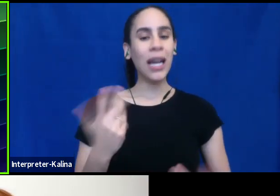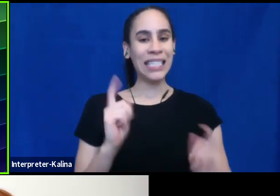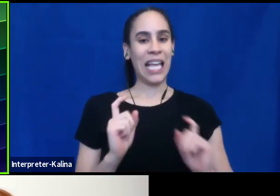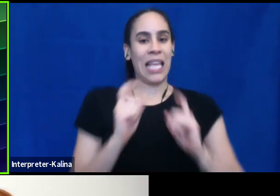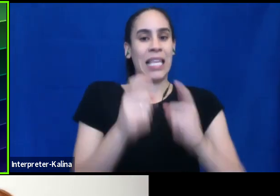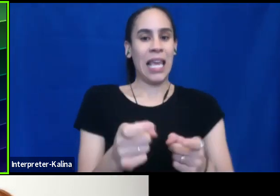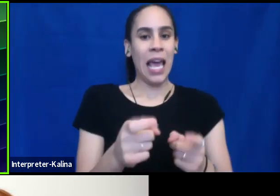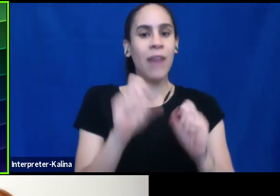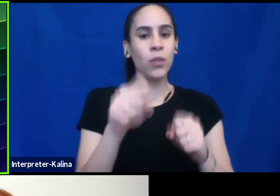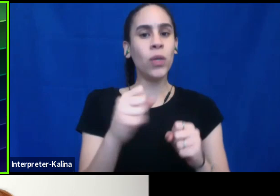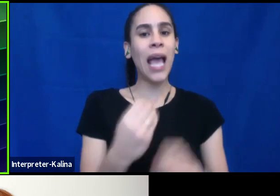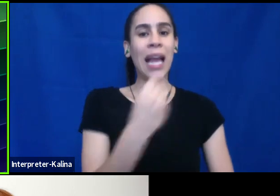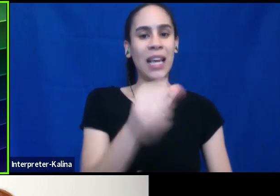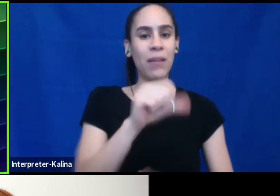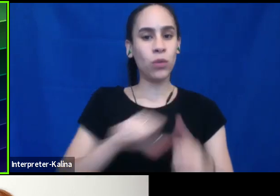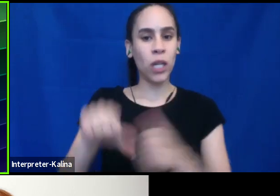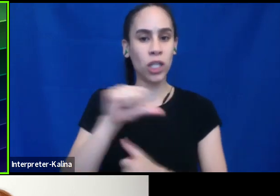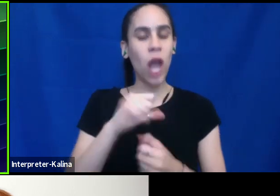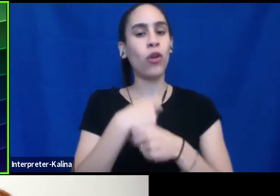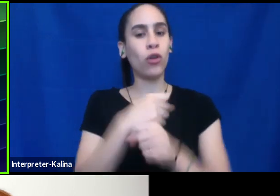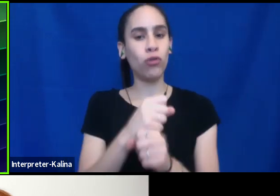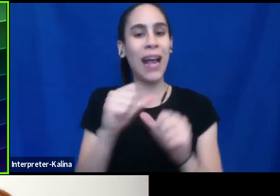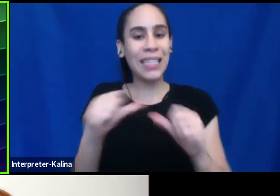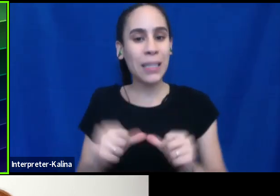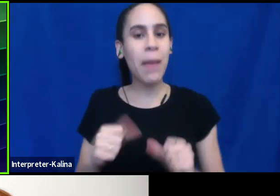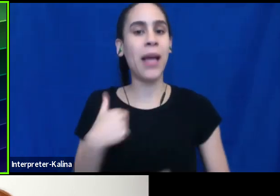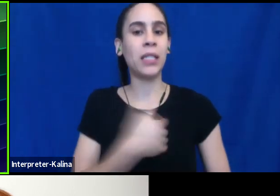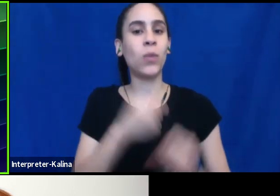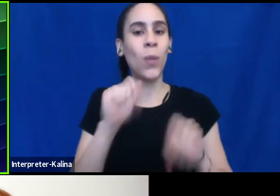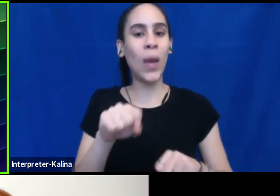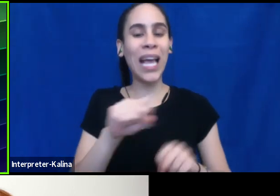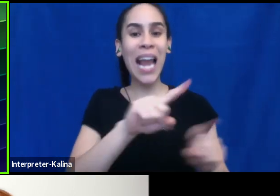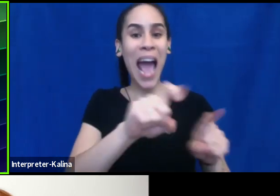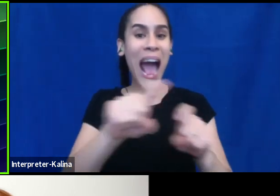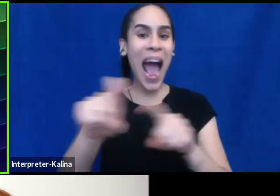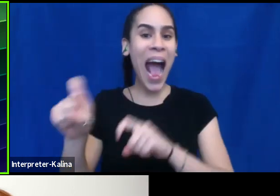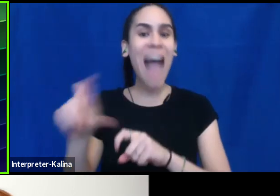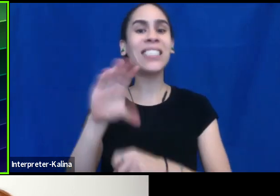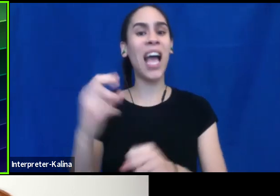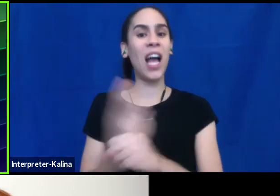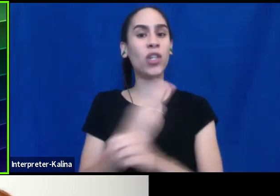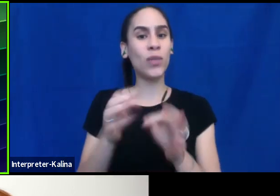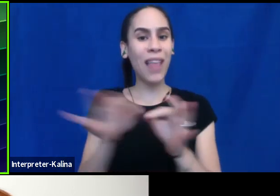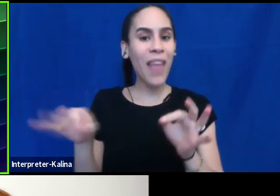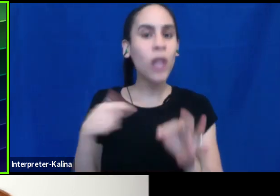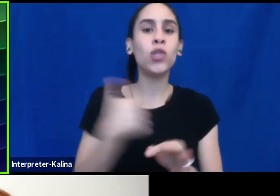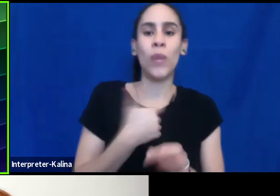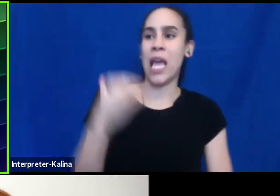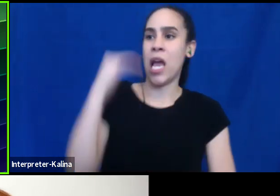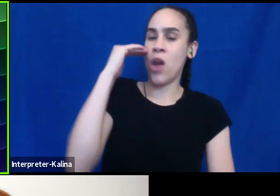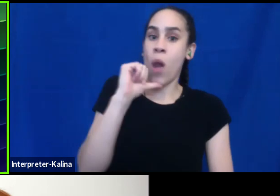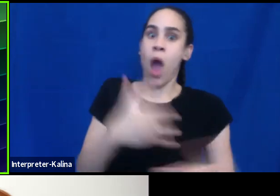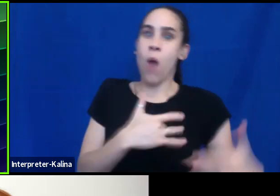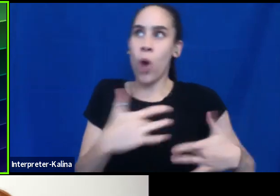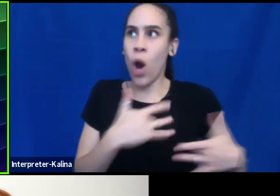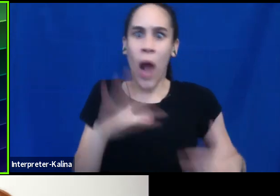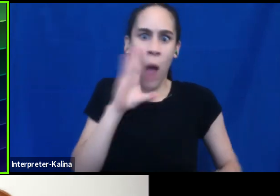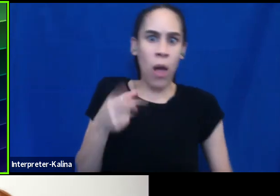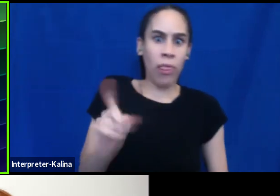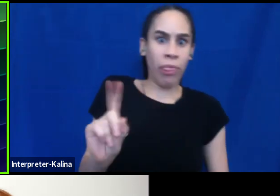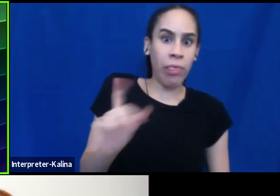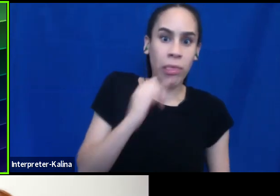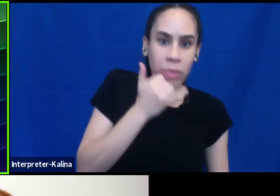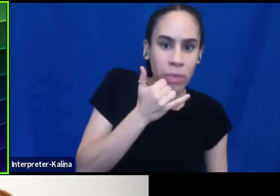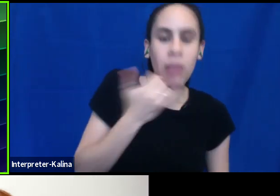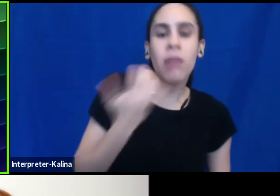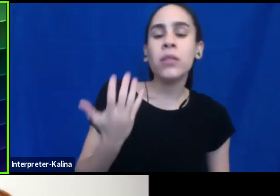each other is to create spaces where we really can just ask anything and we can use the language that we know and not worry that we're going to offend somebody. Um,